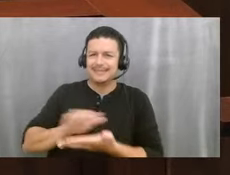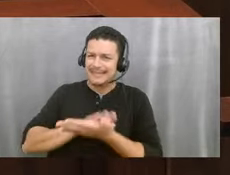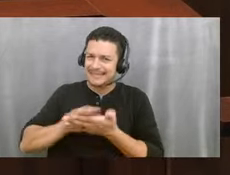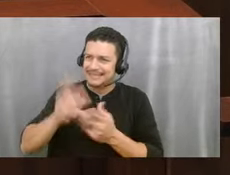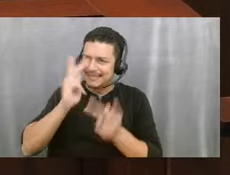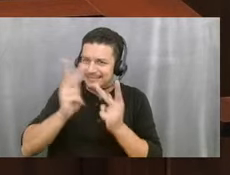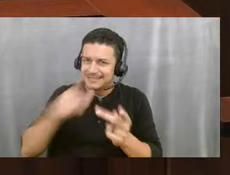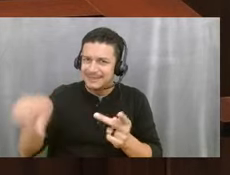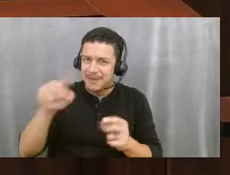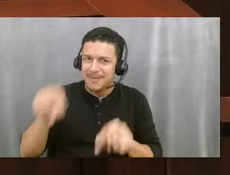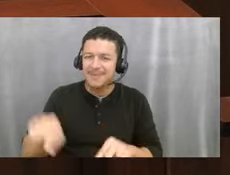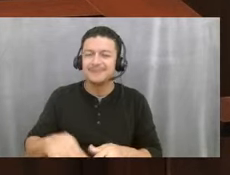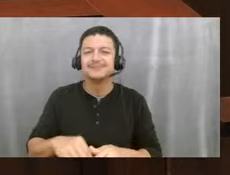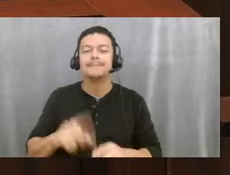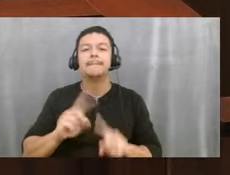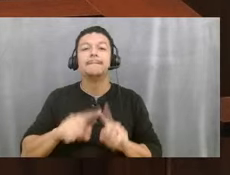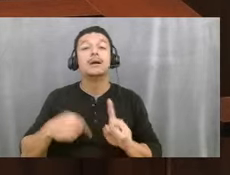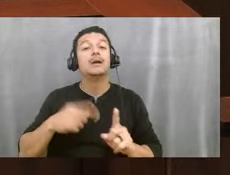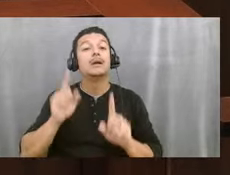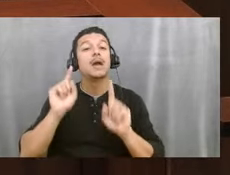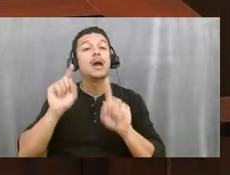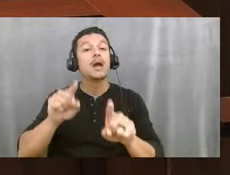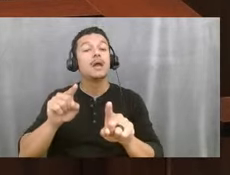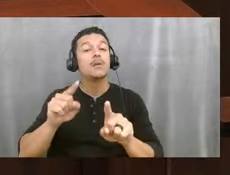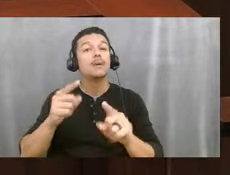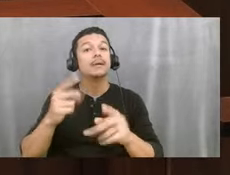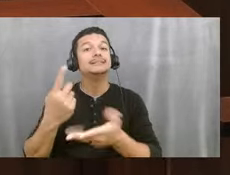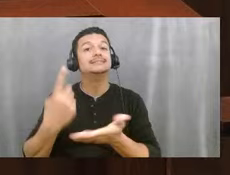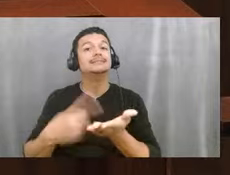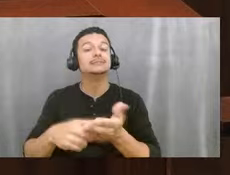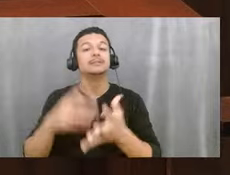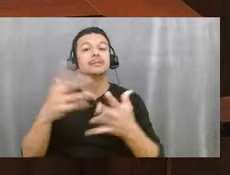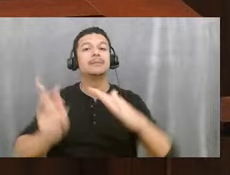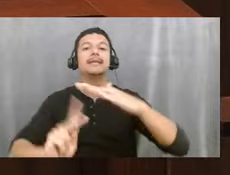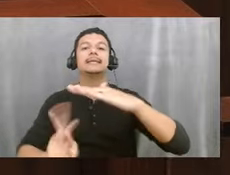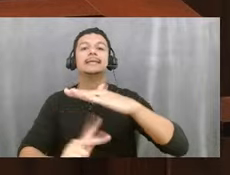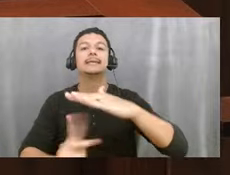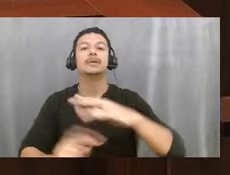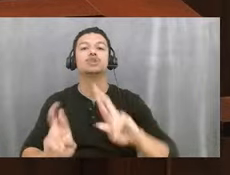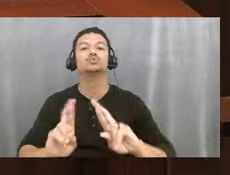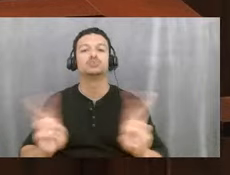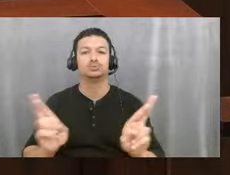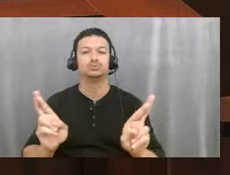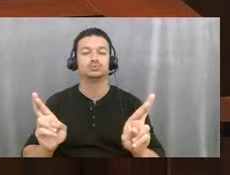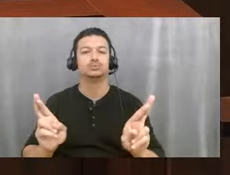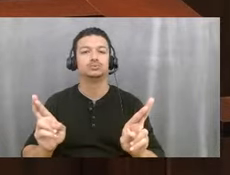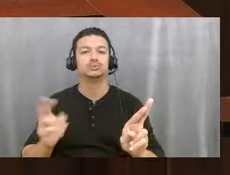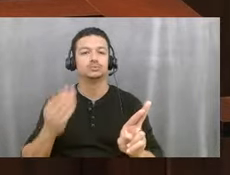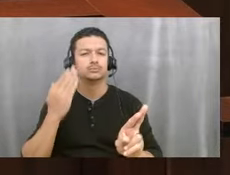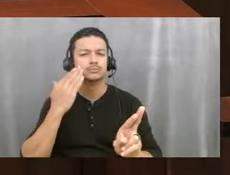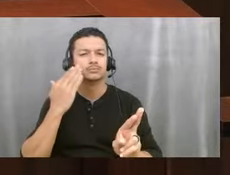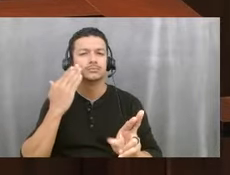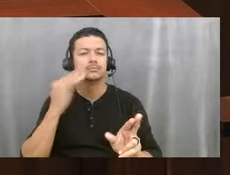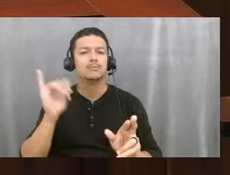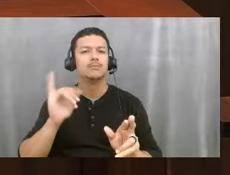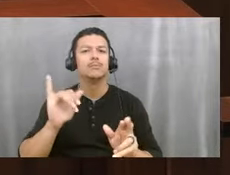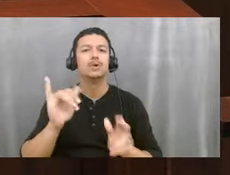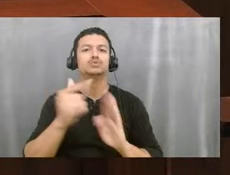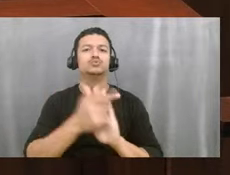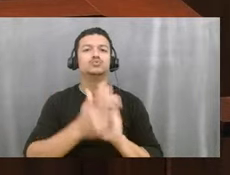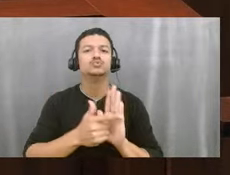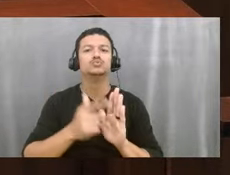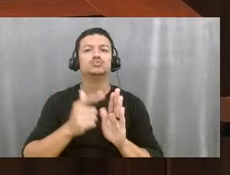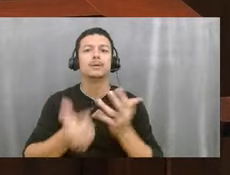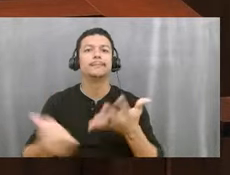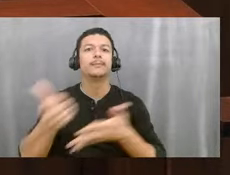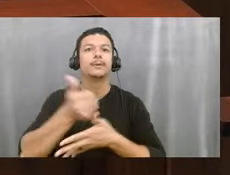go and I talked a lot about kindergarten readiness, so I'm going to talk a little bit about that. I'm going to talk about some of the other legislative priorities we have, specifically around